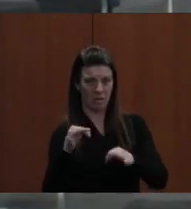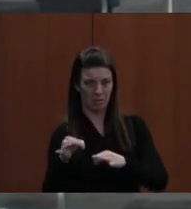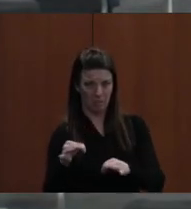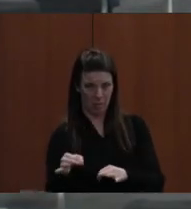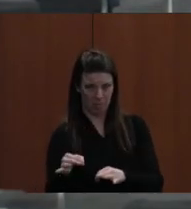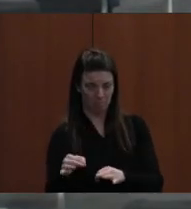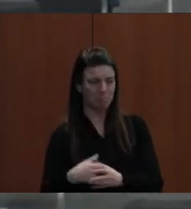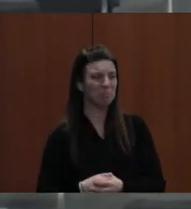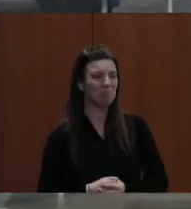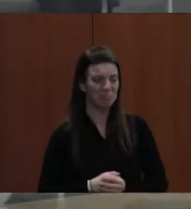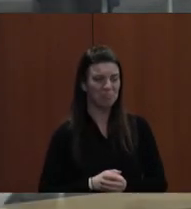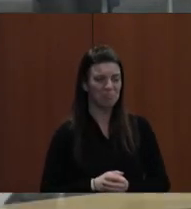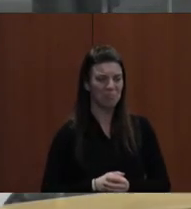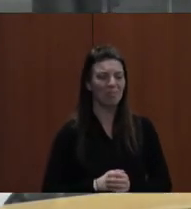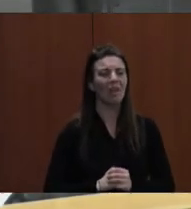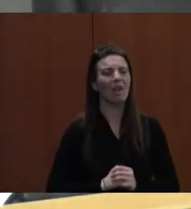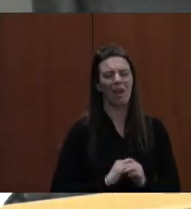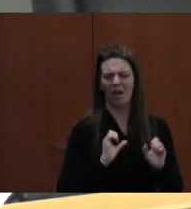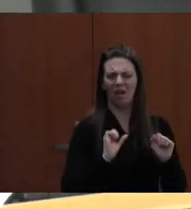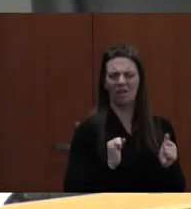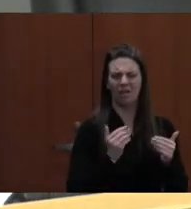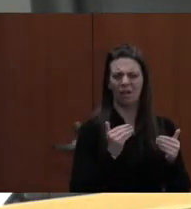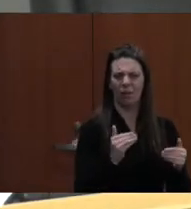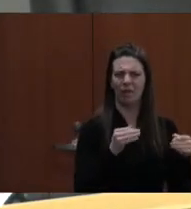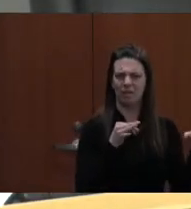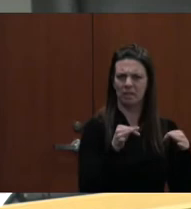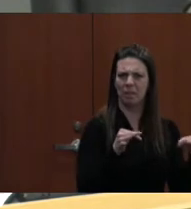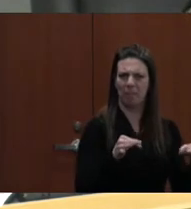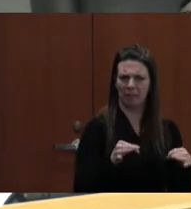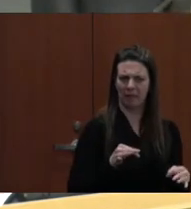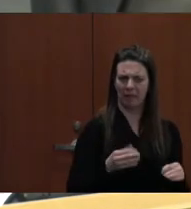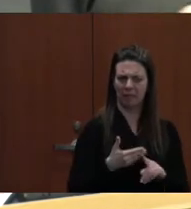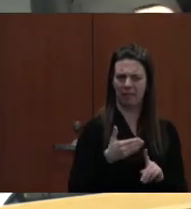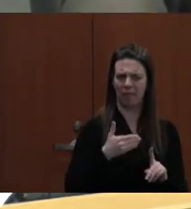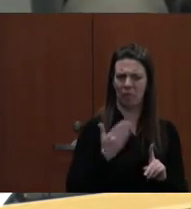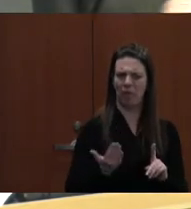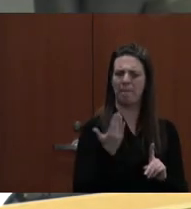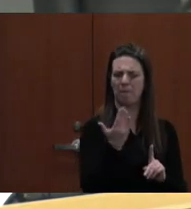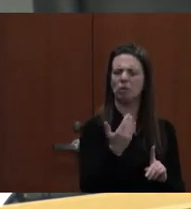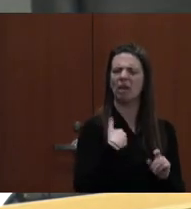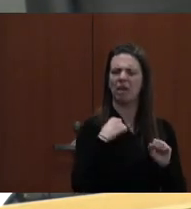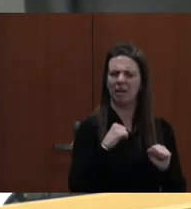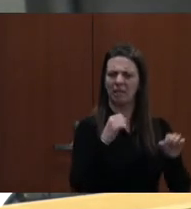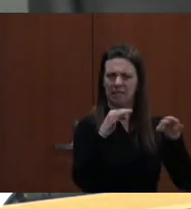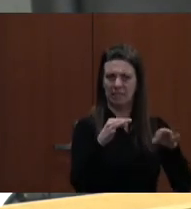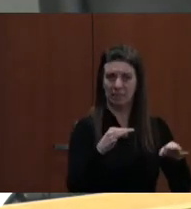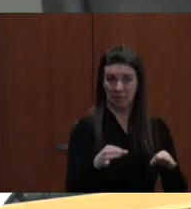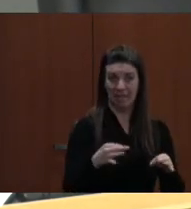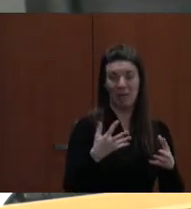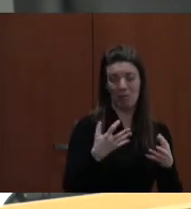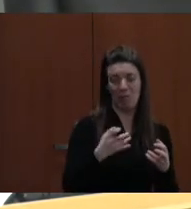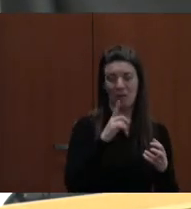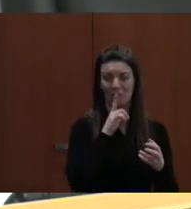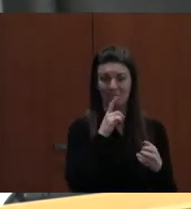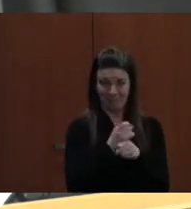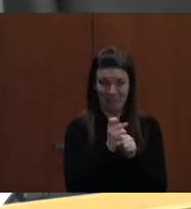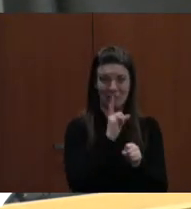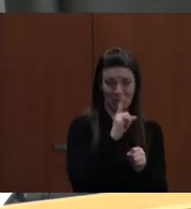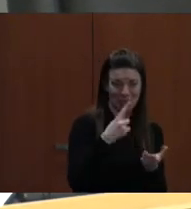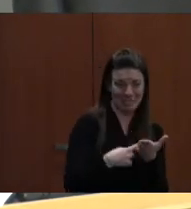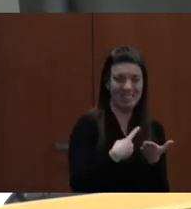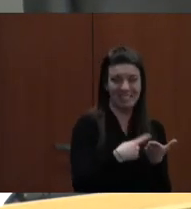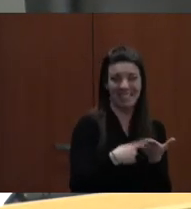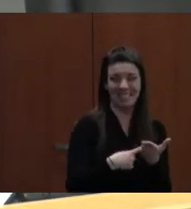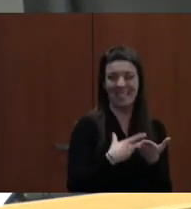BRIEFLY, I THINK, I GUESS BEFORE THE MOTION, I GUESS I CAN BECAUSE I'M NOT MAKING A MOTION OR HAVING A DISCUSSION. AND SO I GUESS I CAN. SO YOU'RE NOT A BOARD